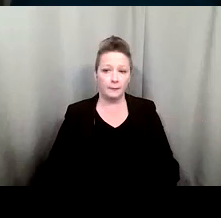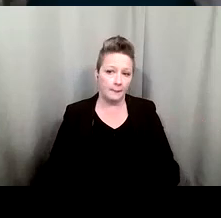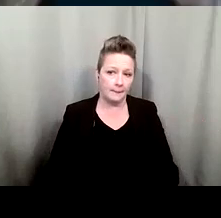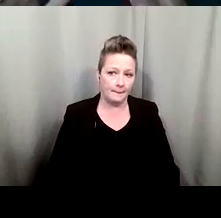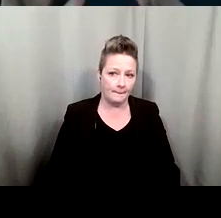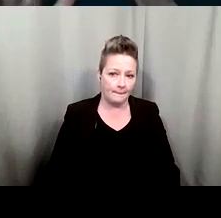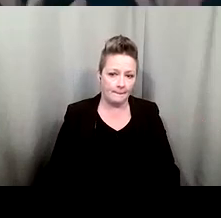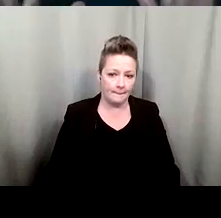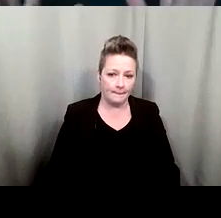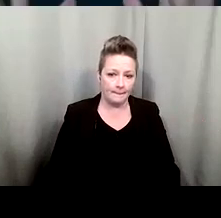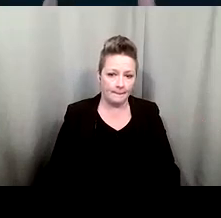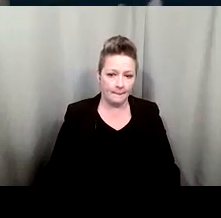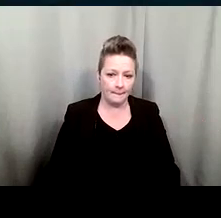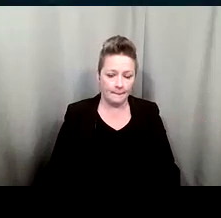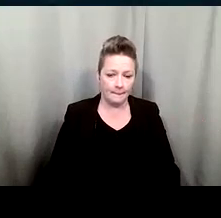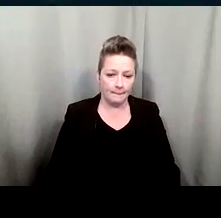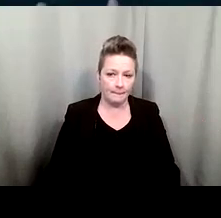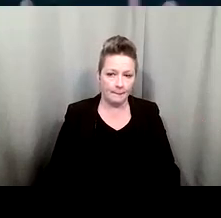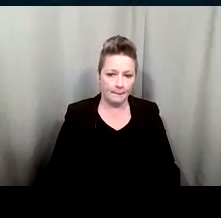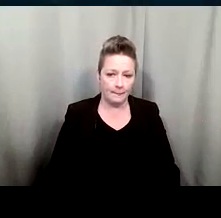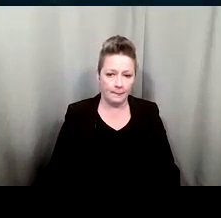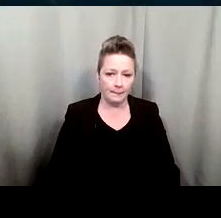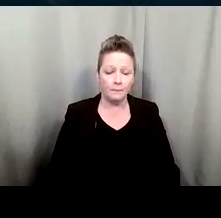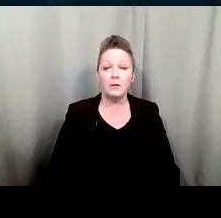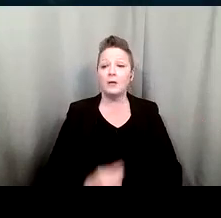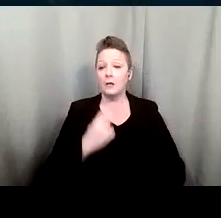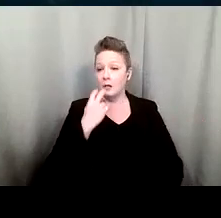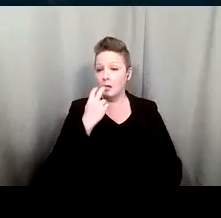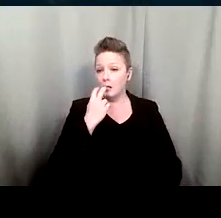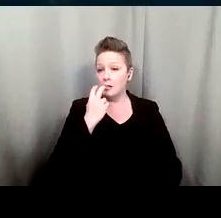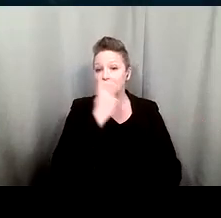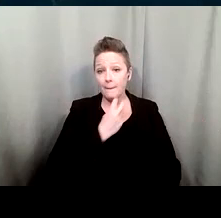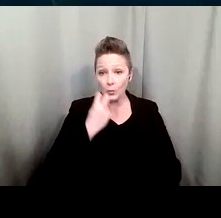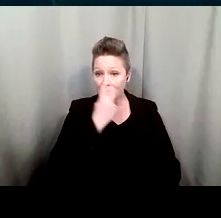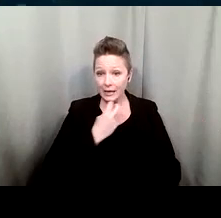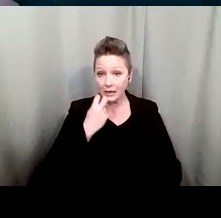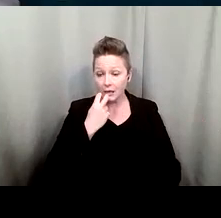And lip reading can create a lot of misunderstanding.